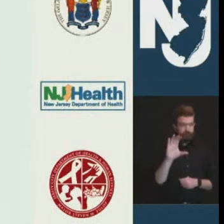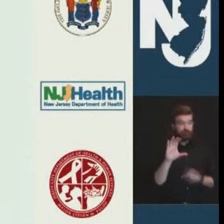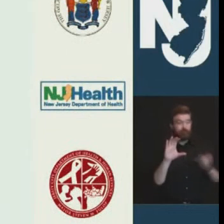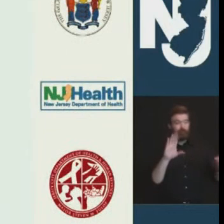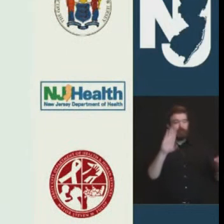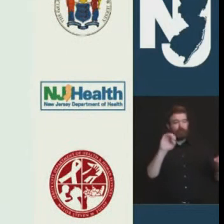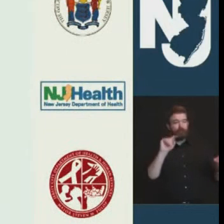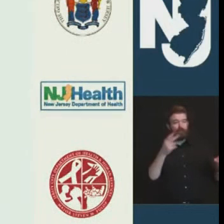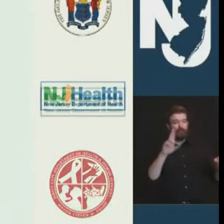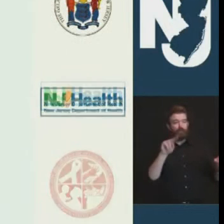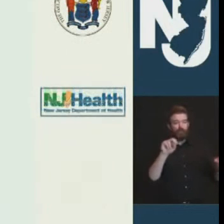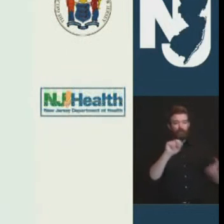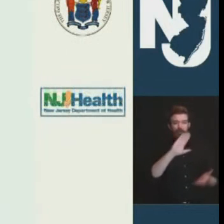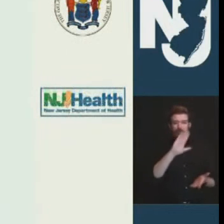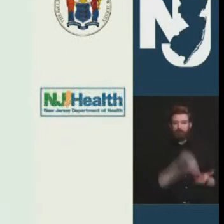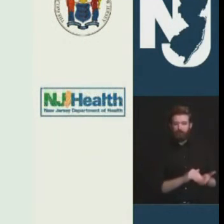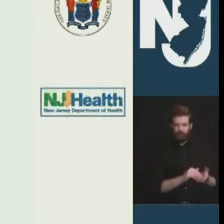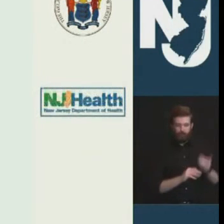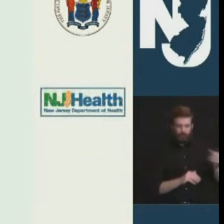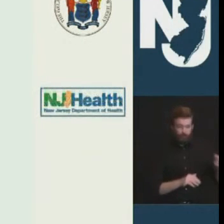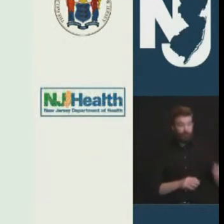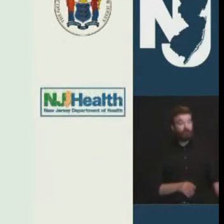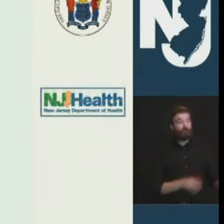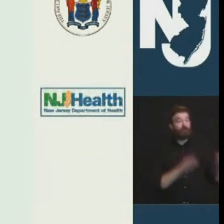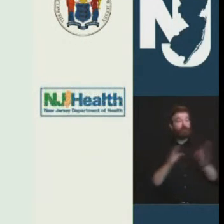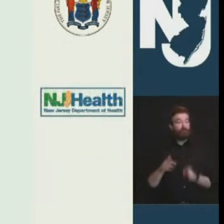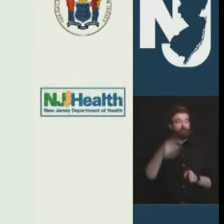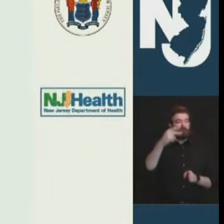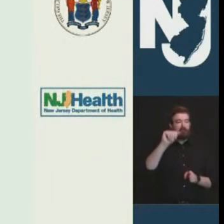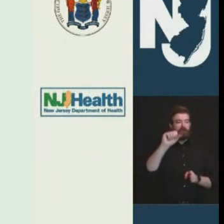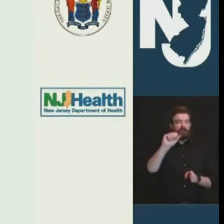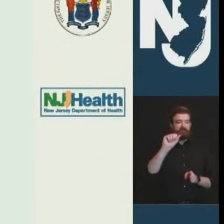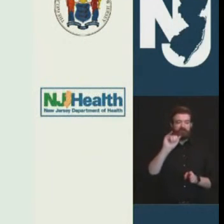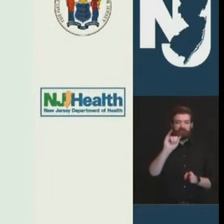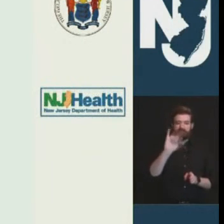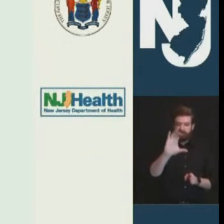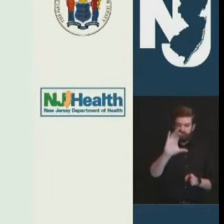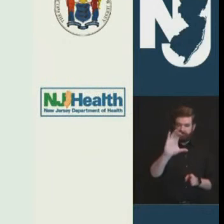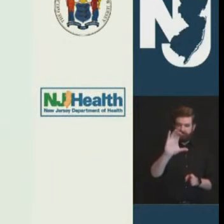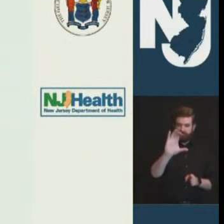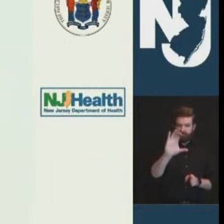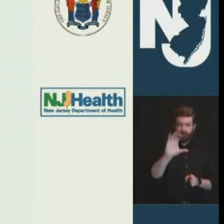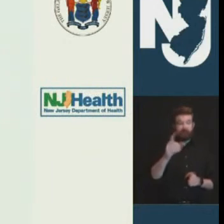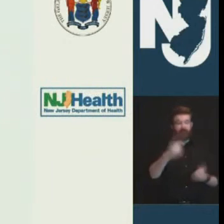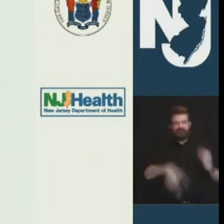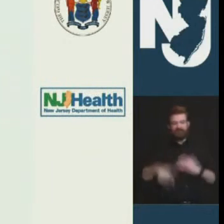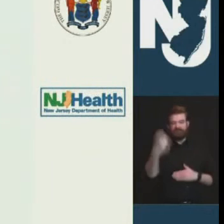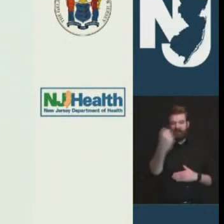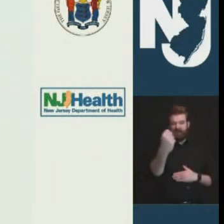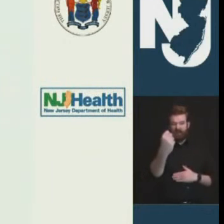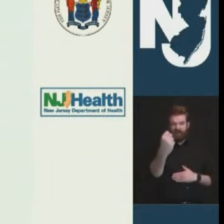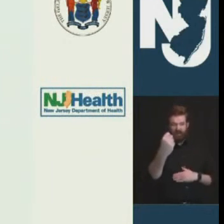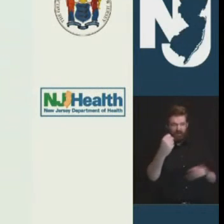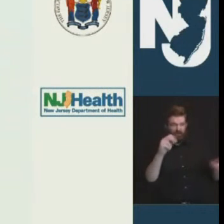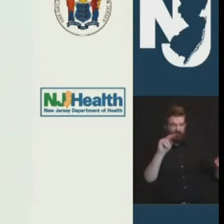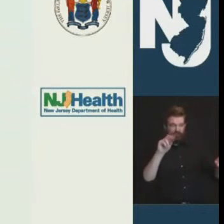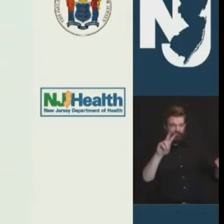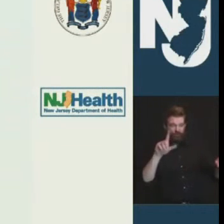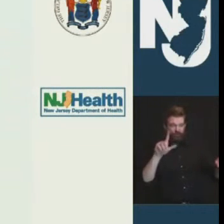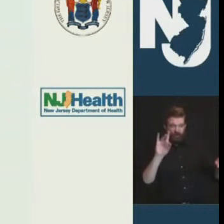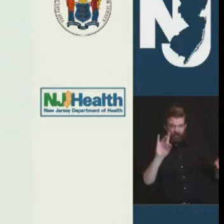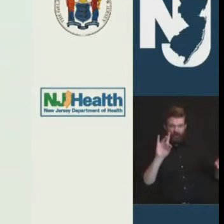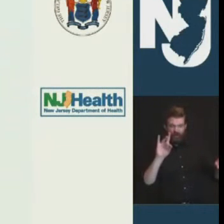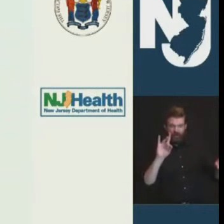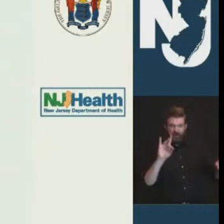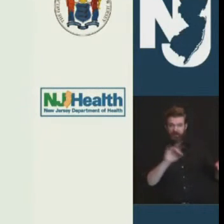next up passaic county testing will be available next saturday november 28th 10 a.m. to 2 p.m. at passaic